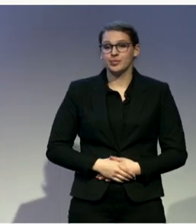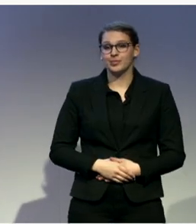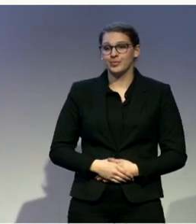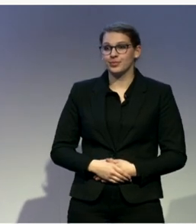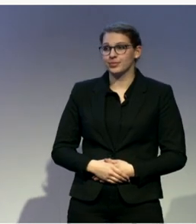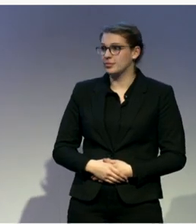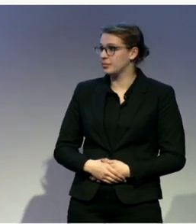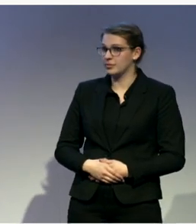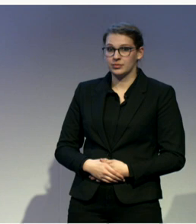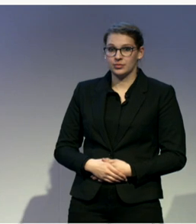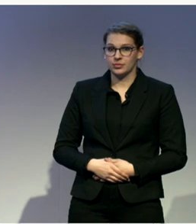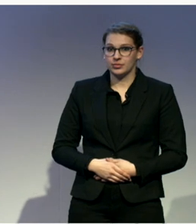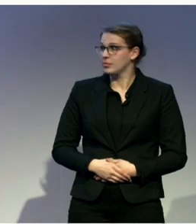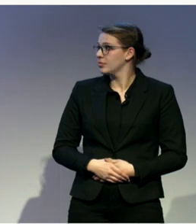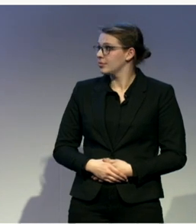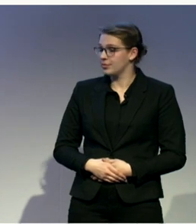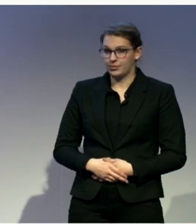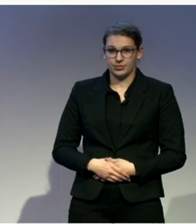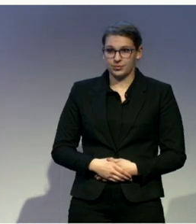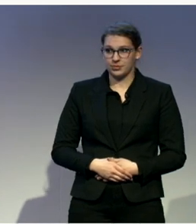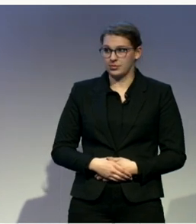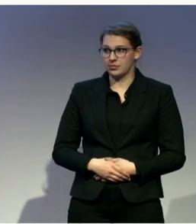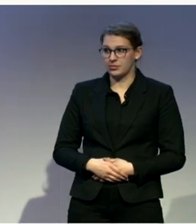Can I add something to you, Dad? Oh, yes. Of course.